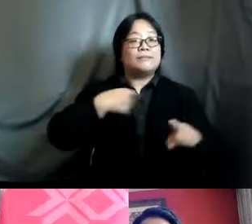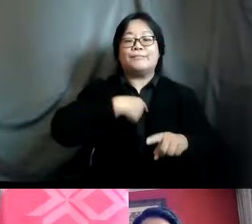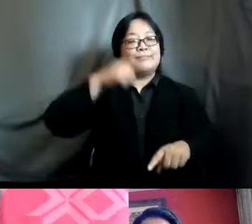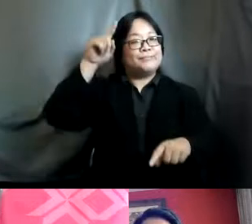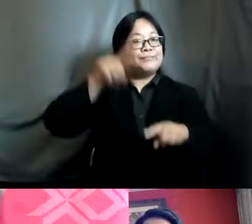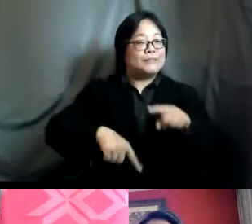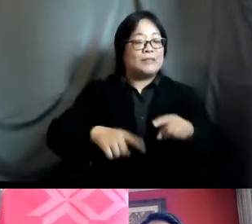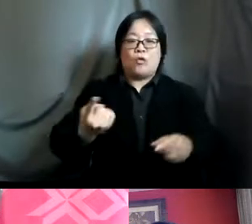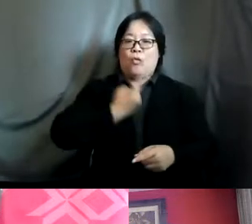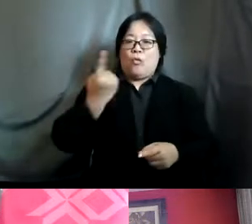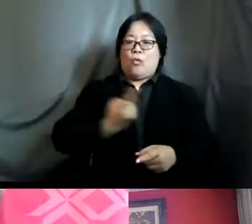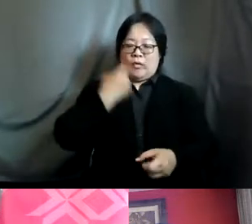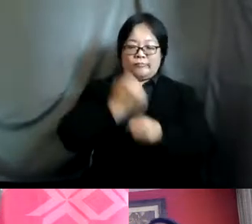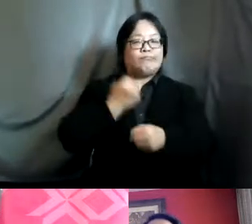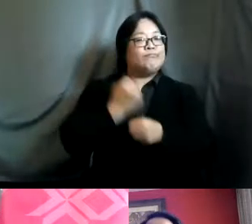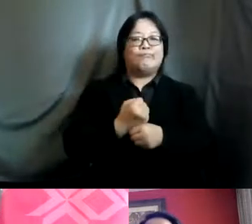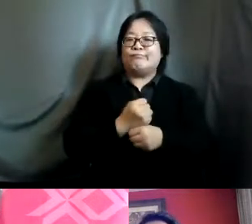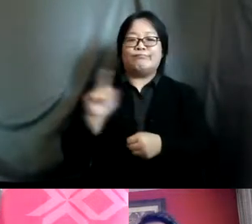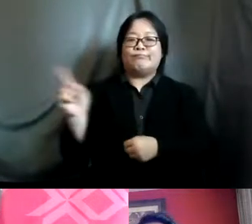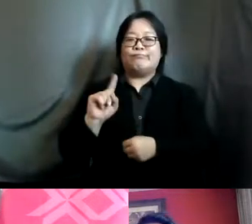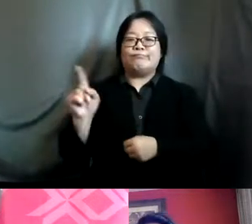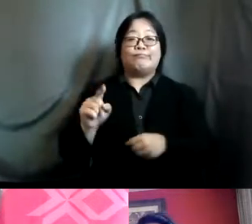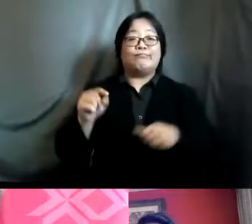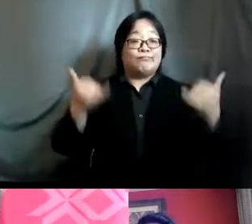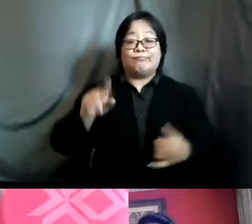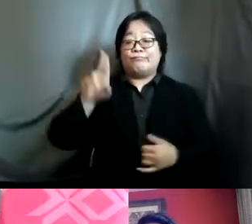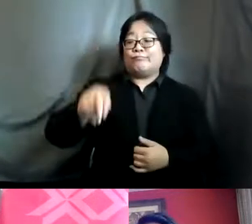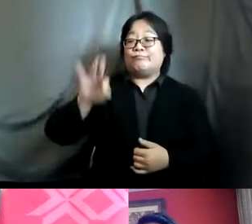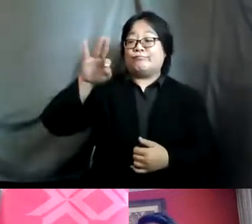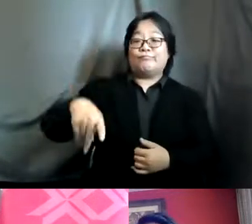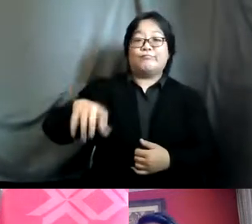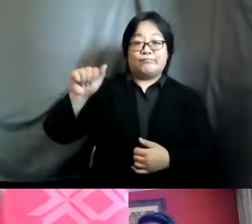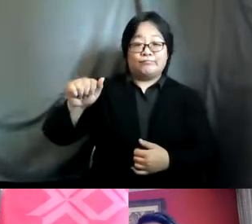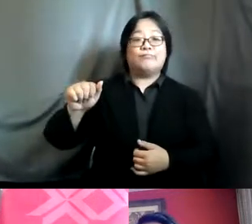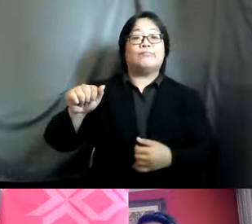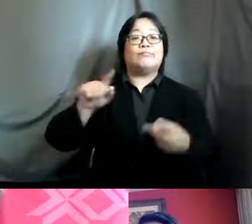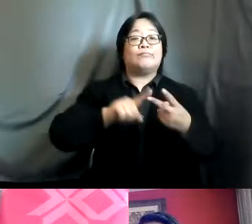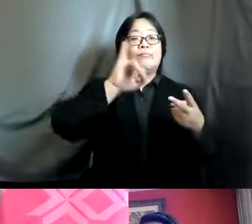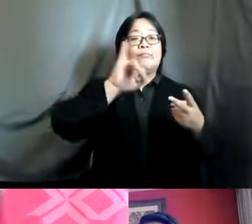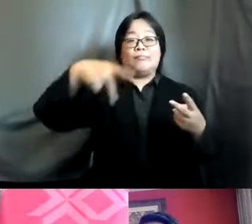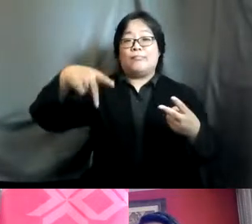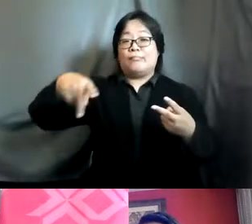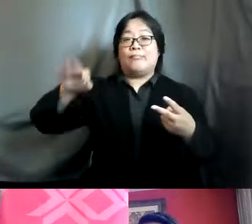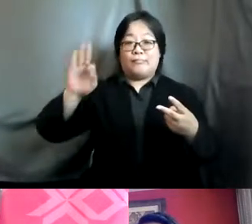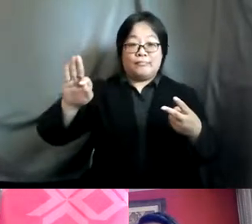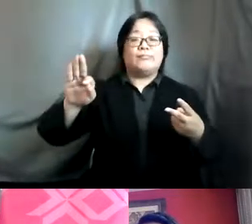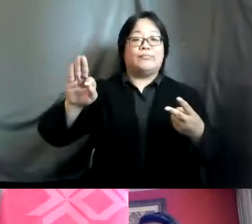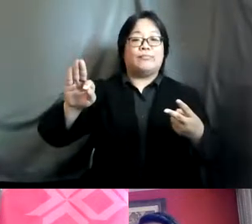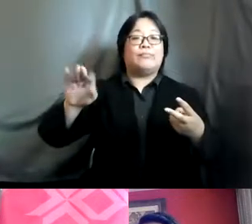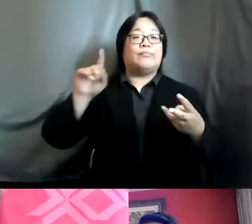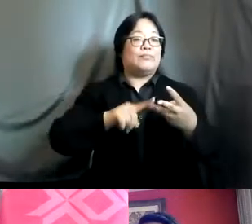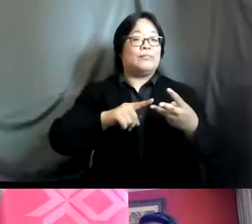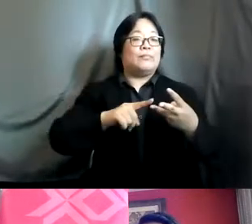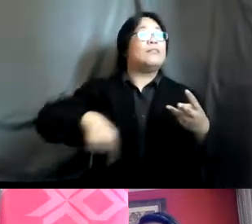alone and that's why today on behalf of unfpa and international planned parenthood federation and our partners